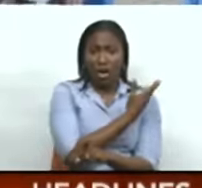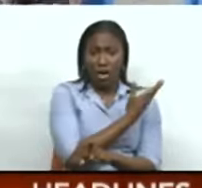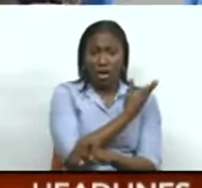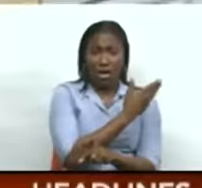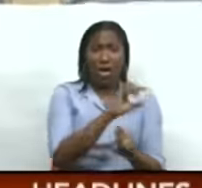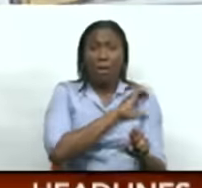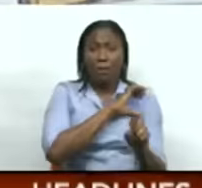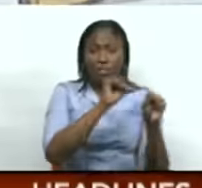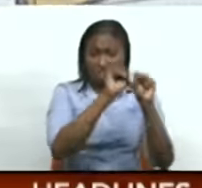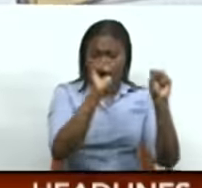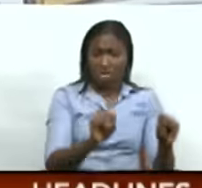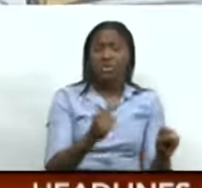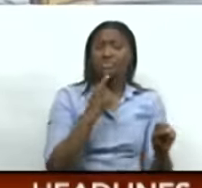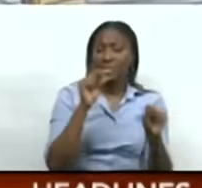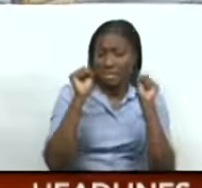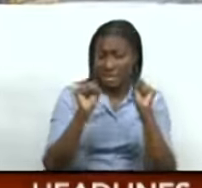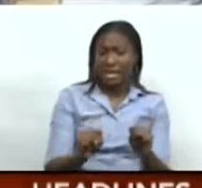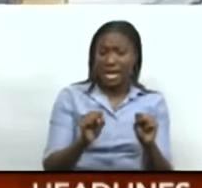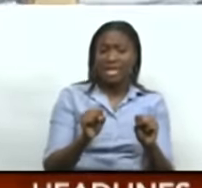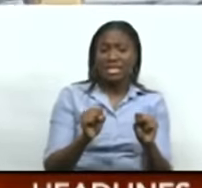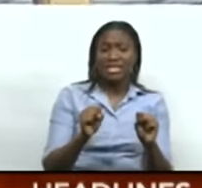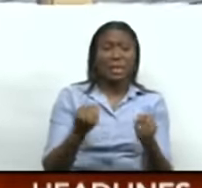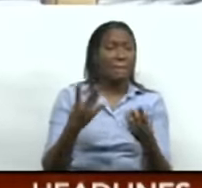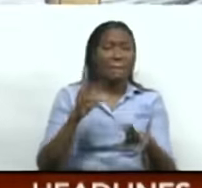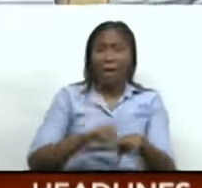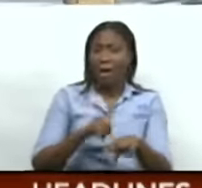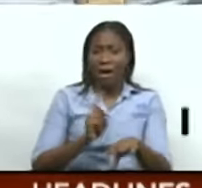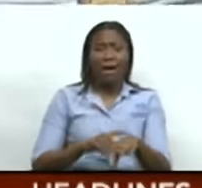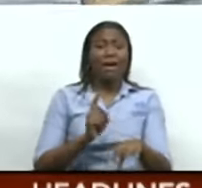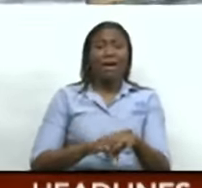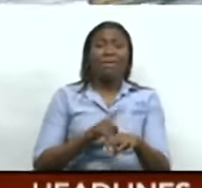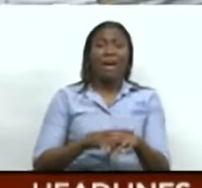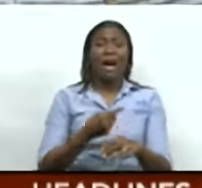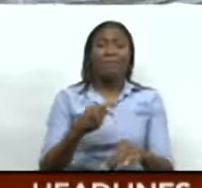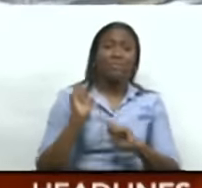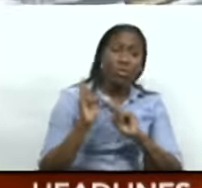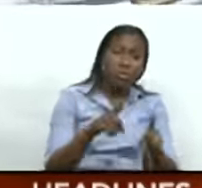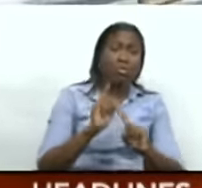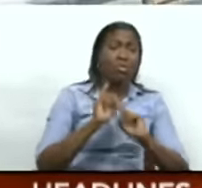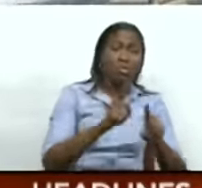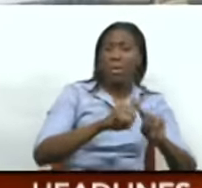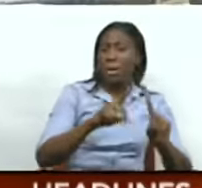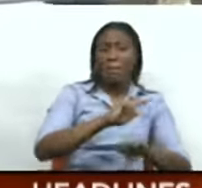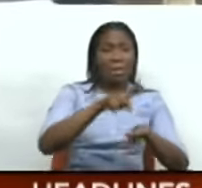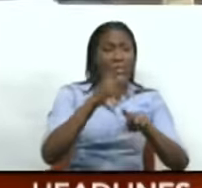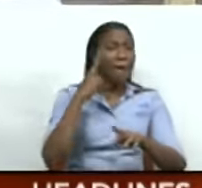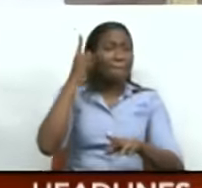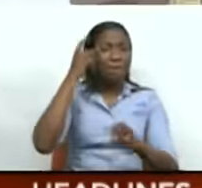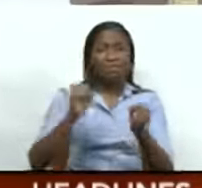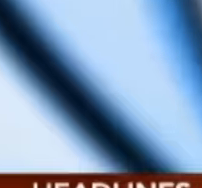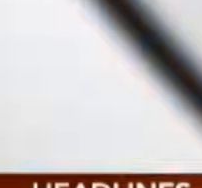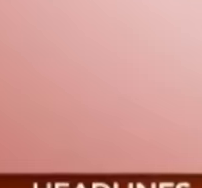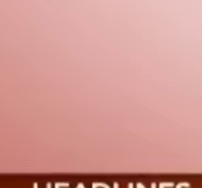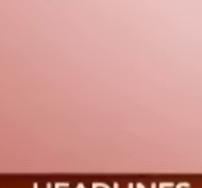Station said they do, but they don't get the necessary support from principals, staff and parents.